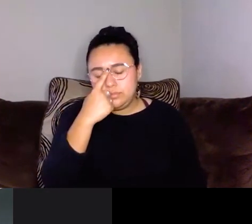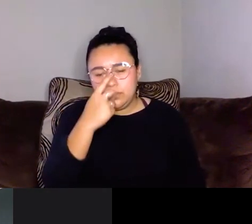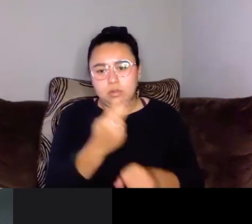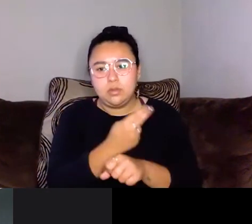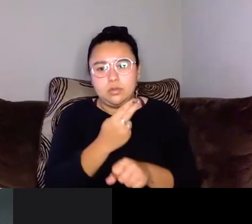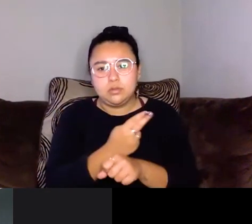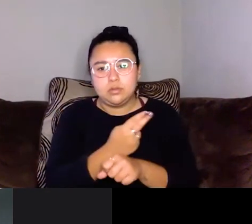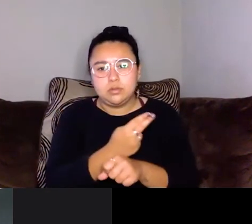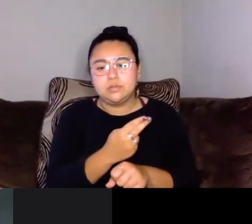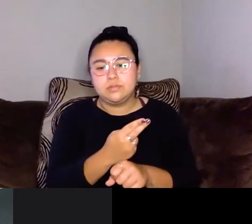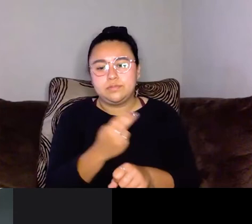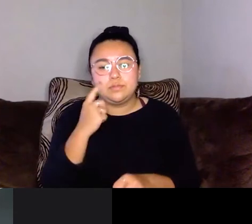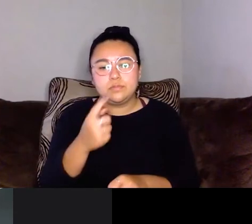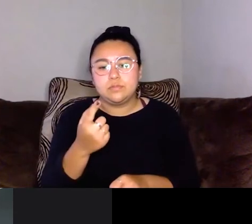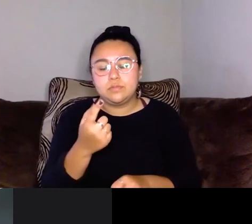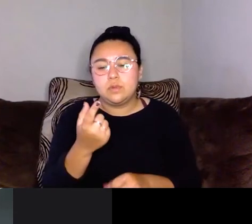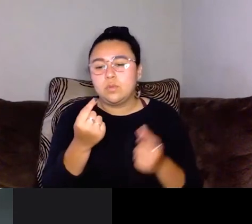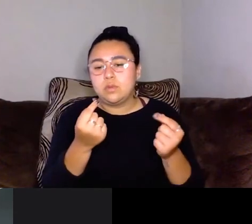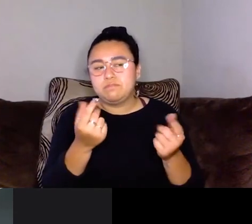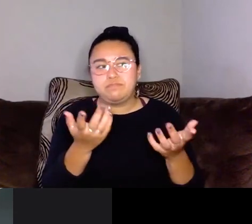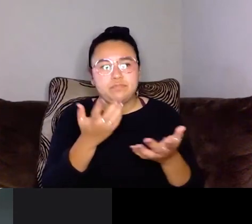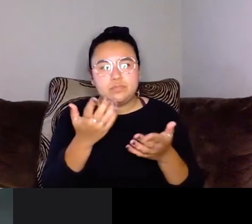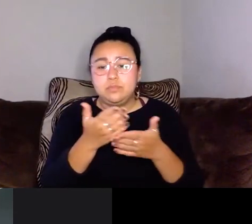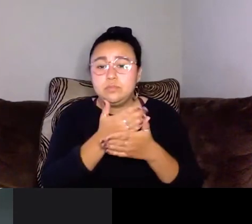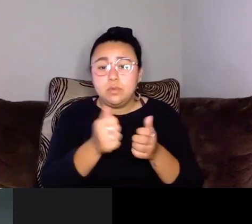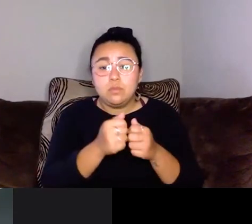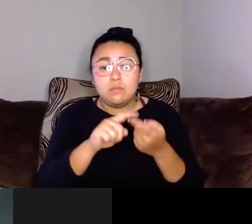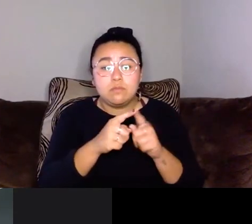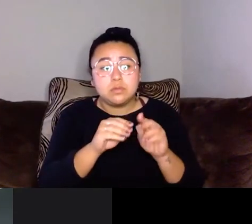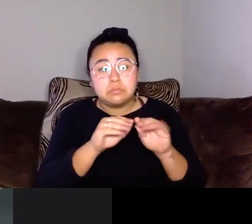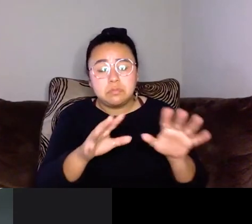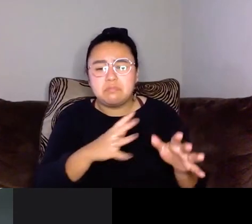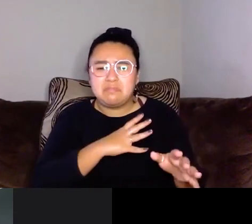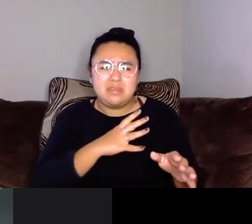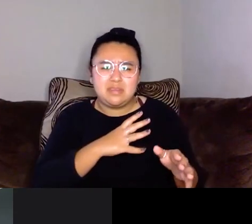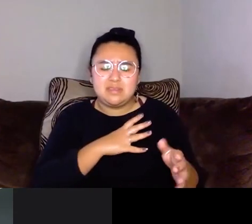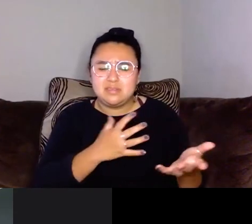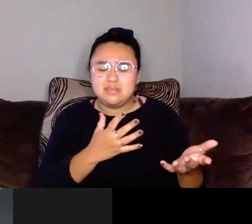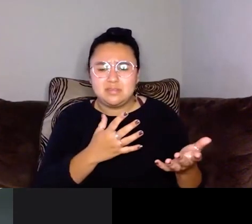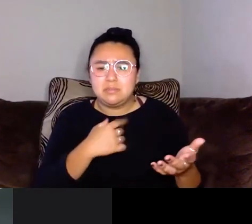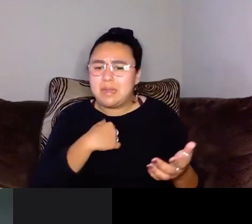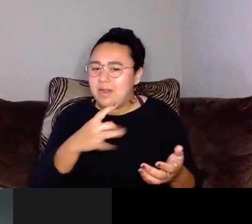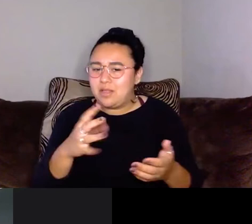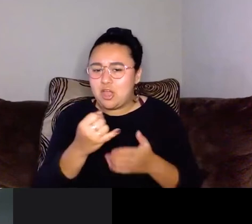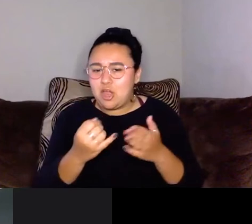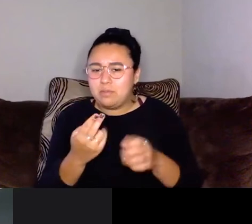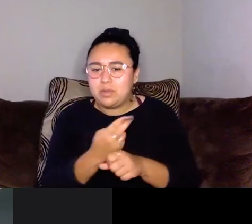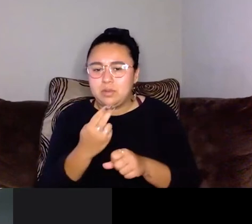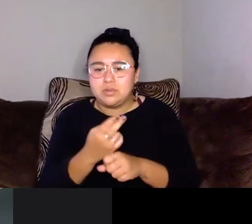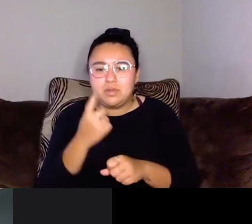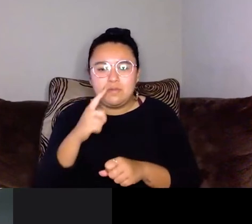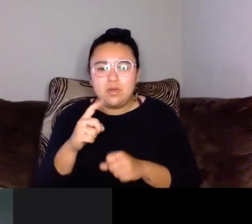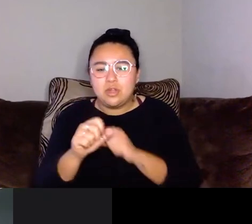it to just share with their friends, you know, but I don't like, um, art being used for anything